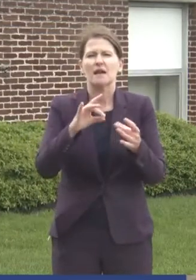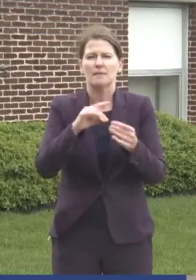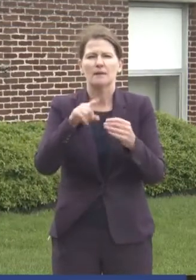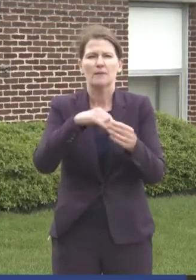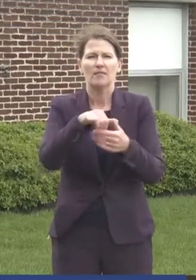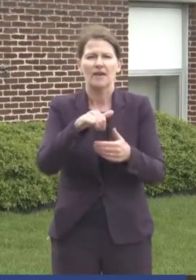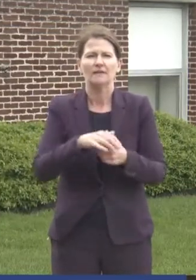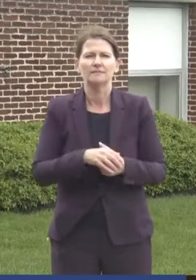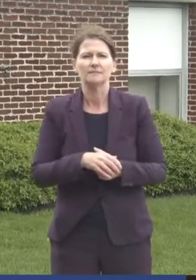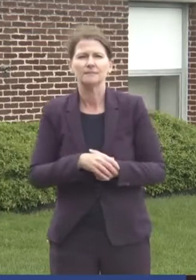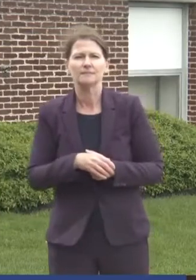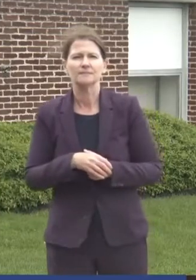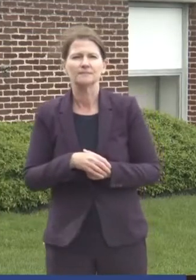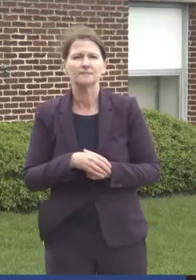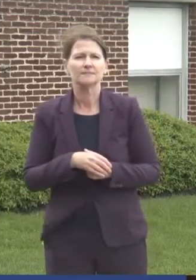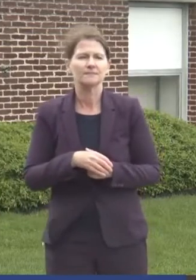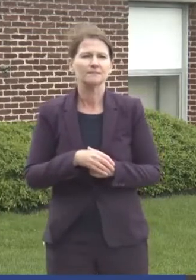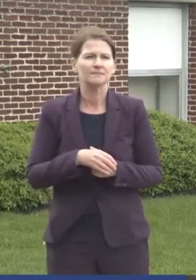Oh, yes.